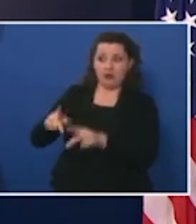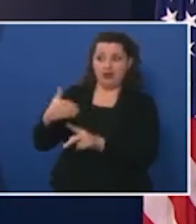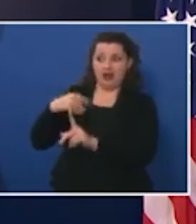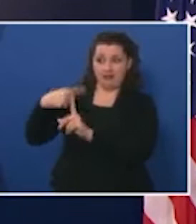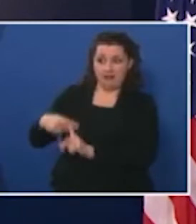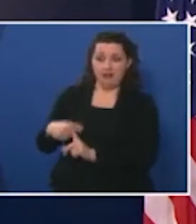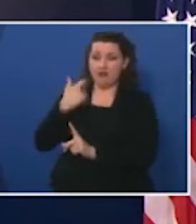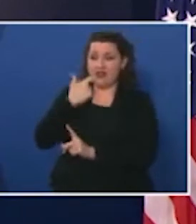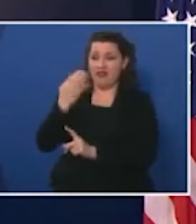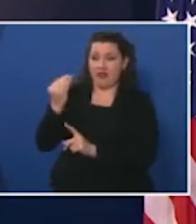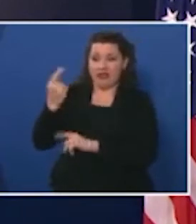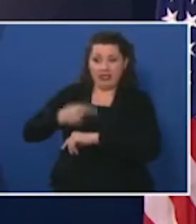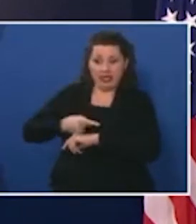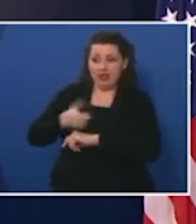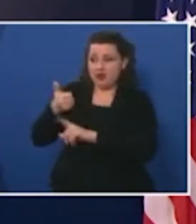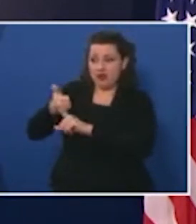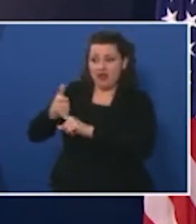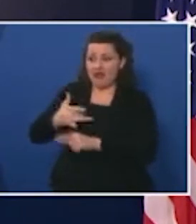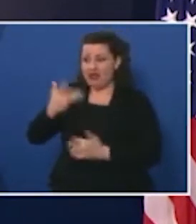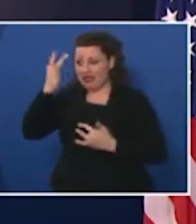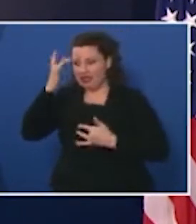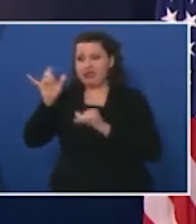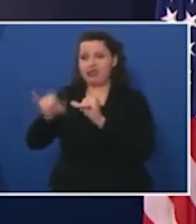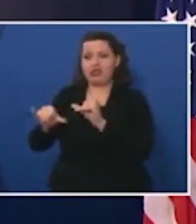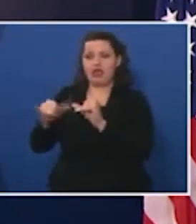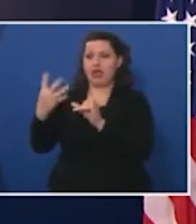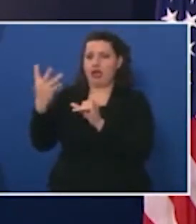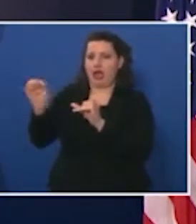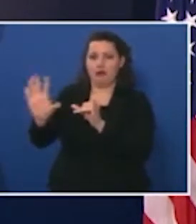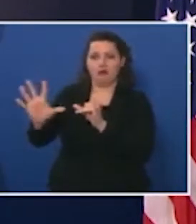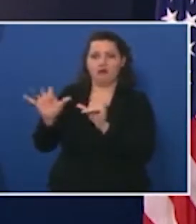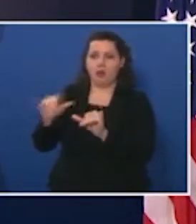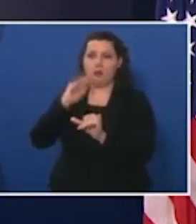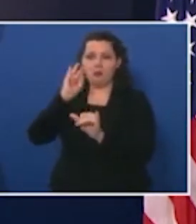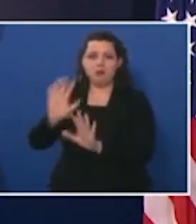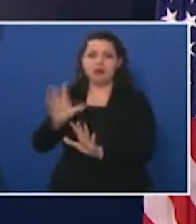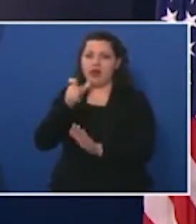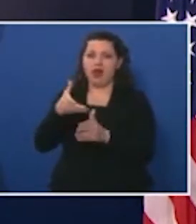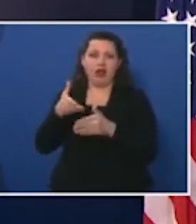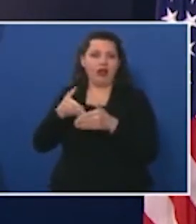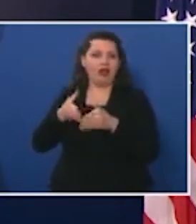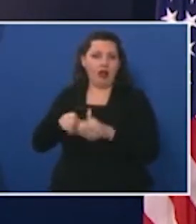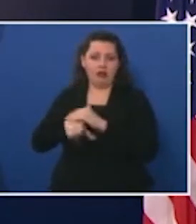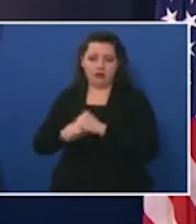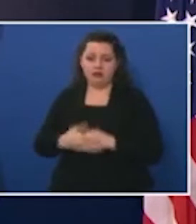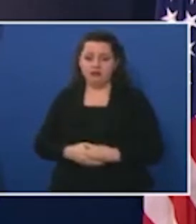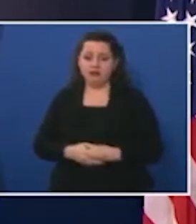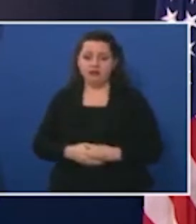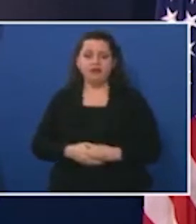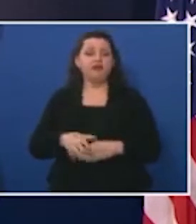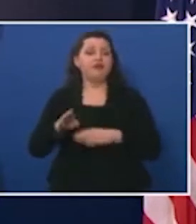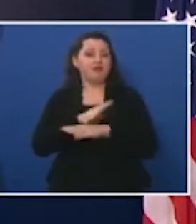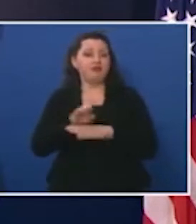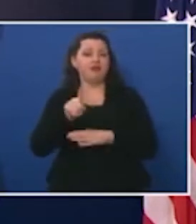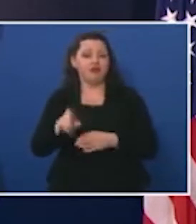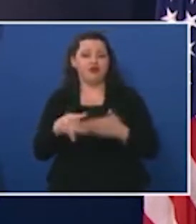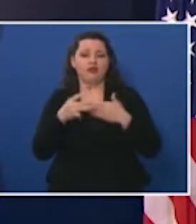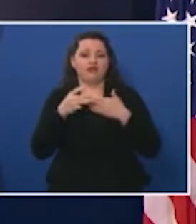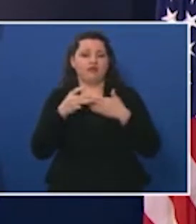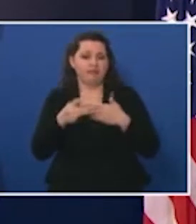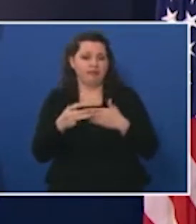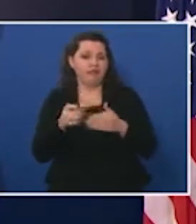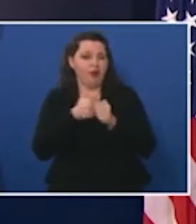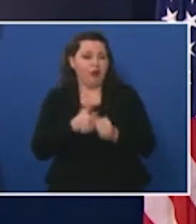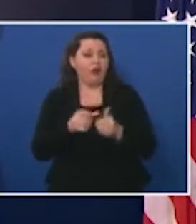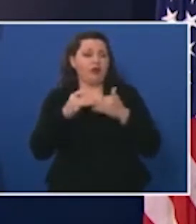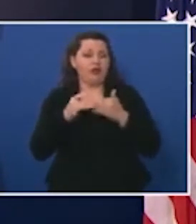or if they themselves are not feeling well businesses should also continue to follow the guidance developed by the Iowa Department